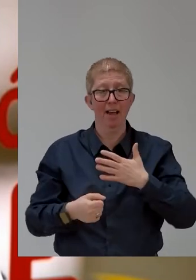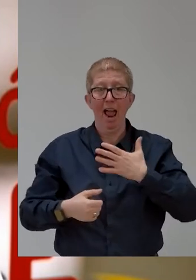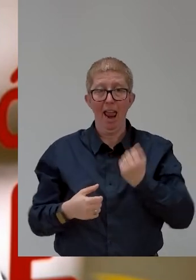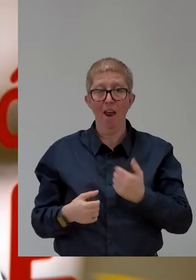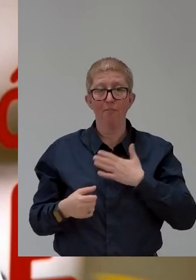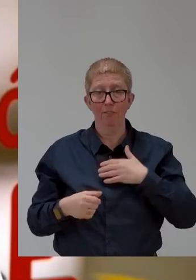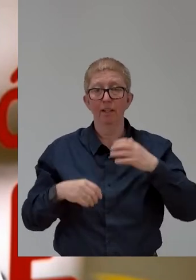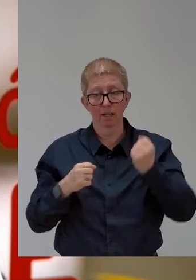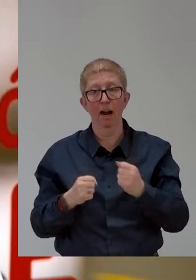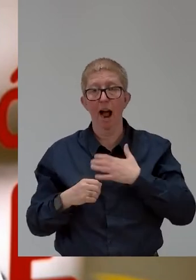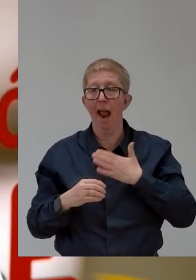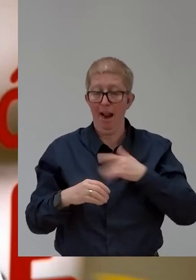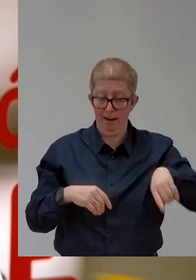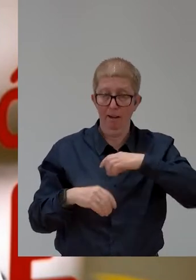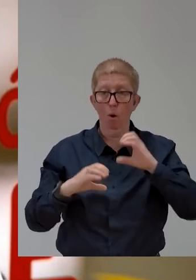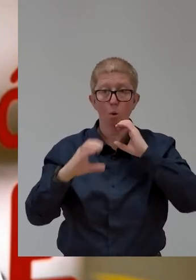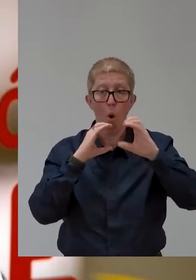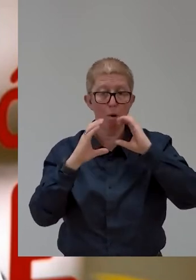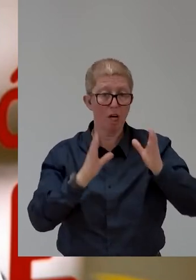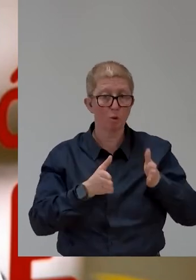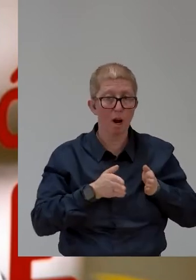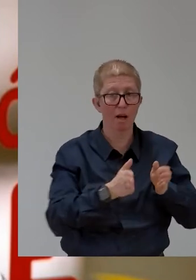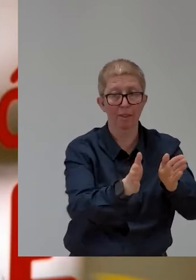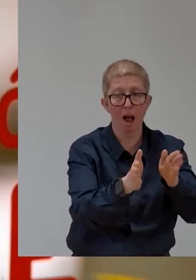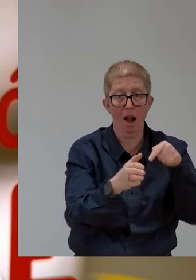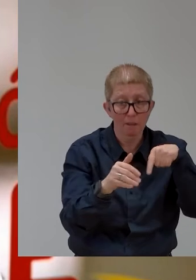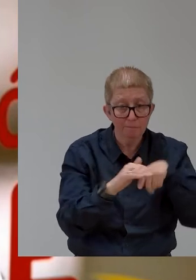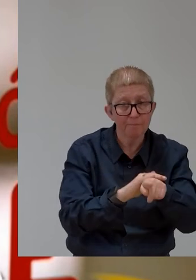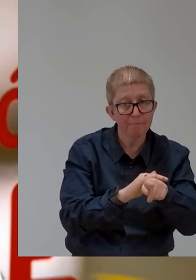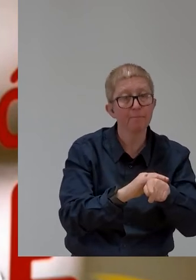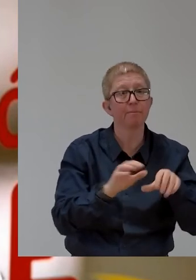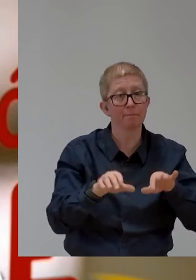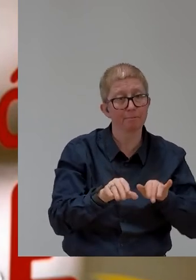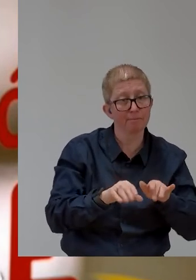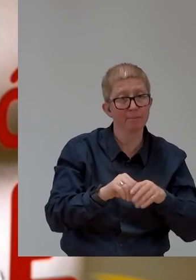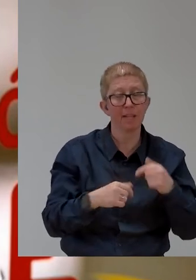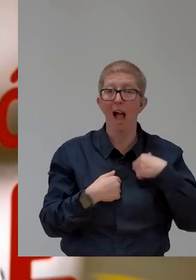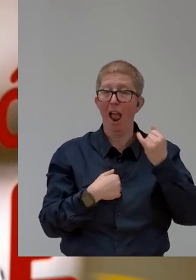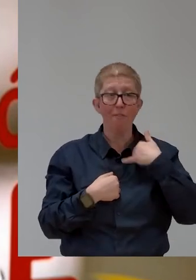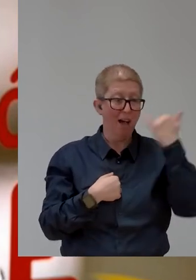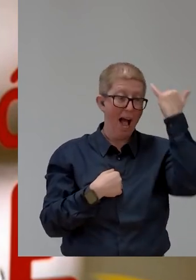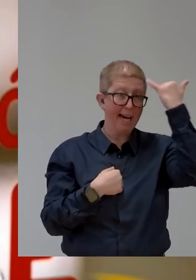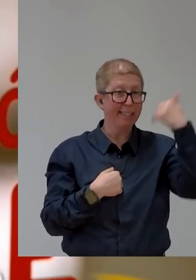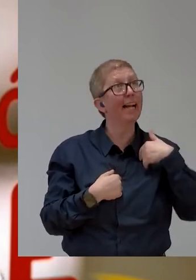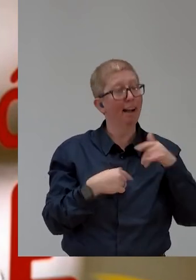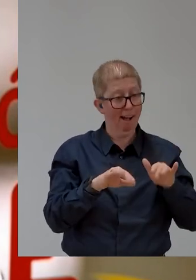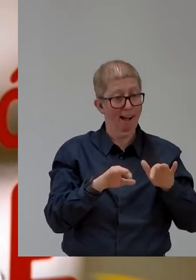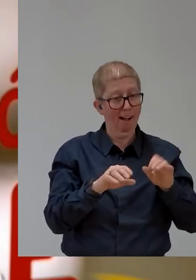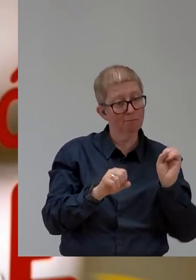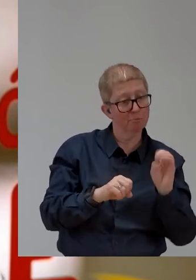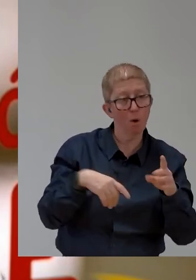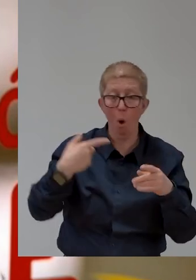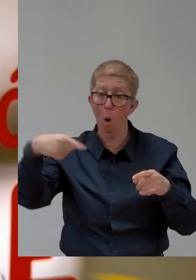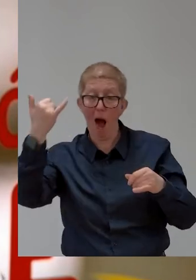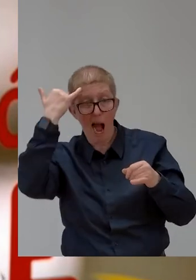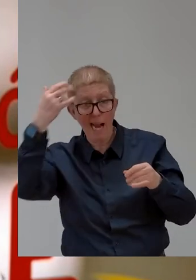so that anyone can send us their ideas and we will access the possibility of actually making a design. To